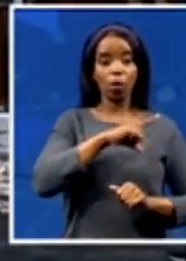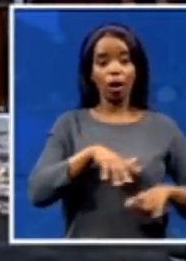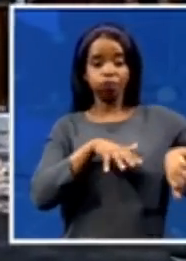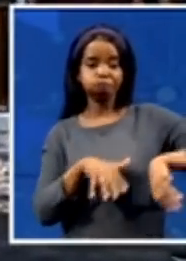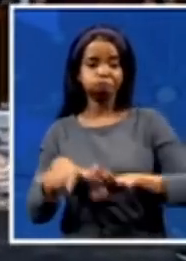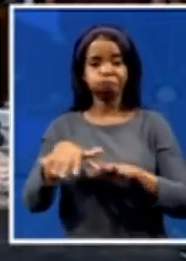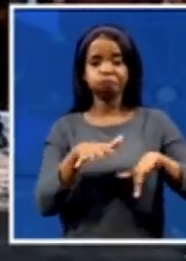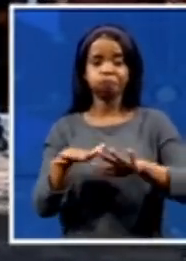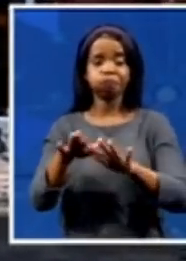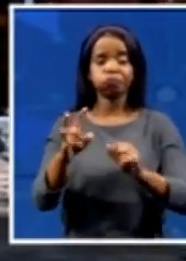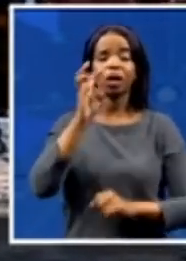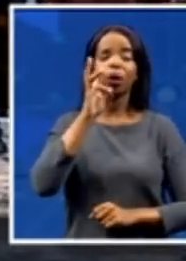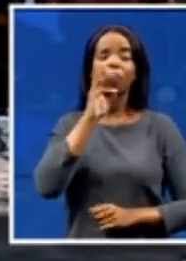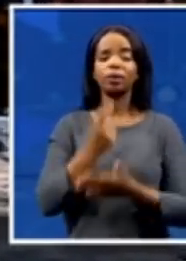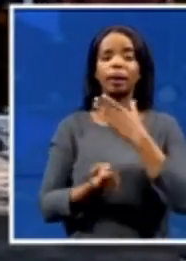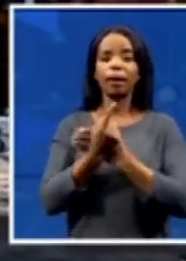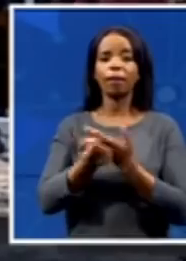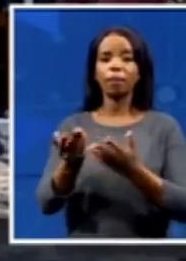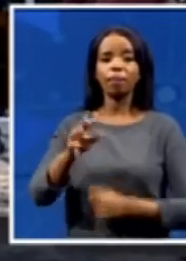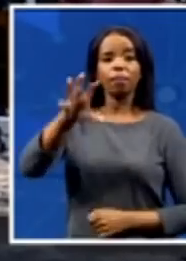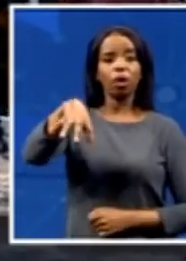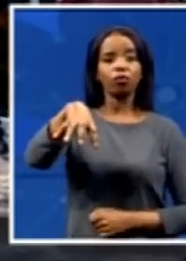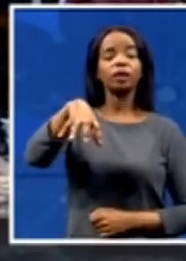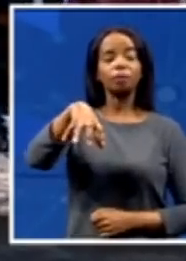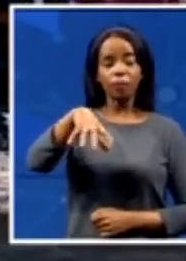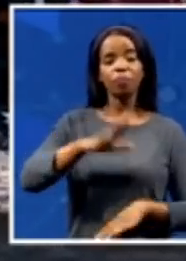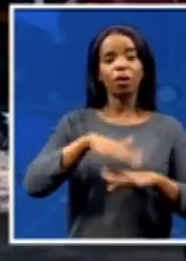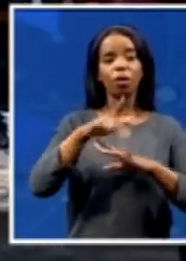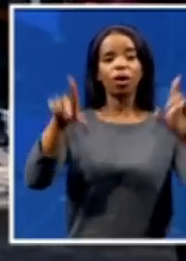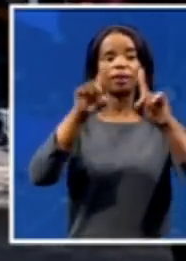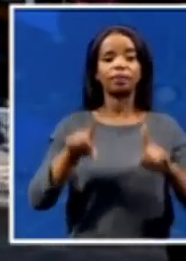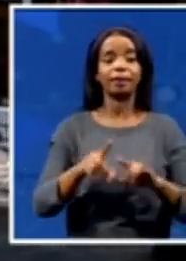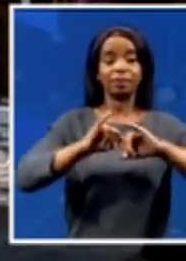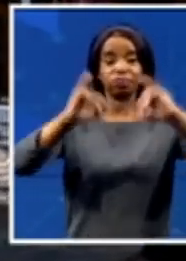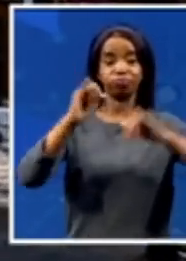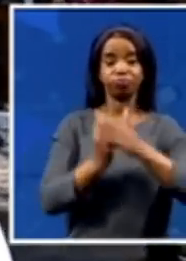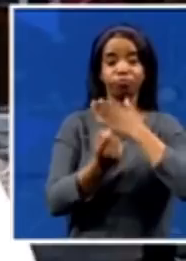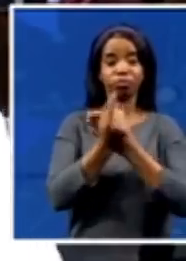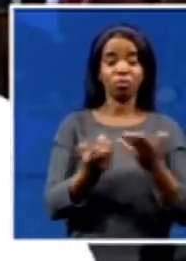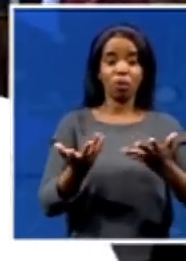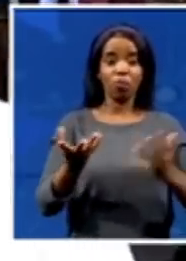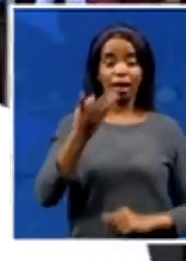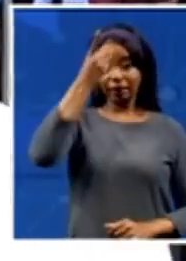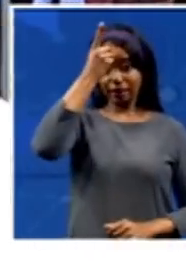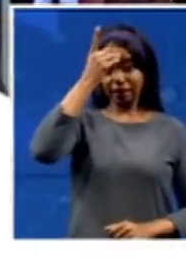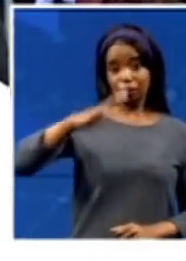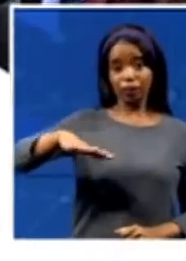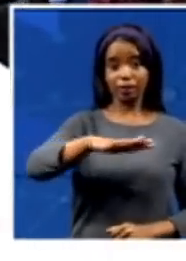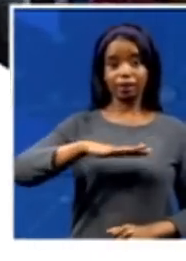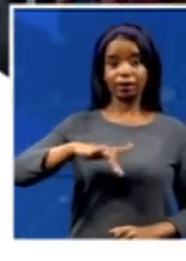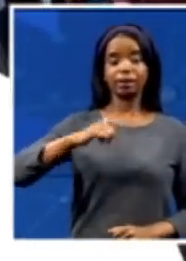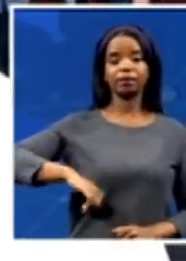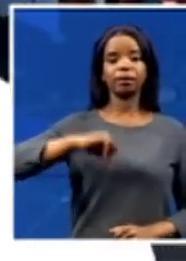the province. Especially, our hardest hit is the Etteguini municipality. And with that, let me now bring in the mayor of the